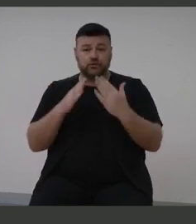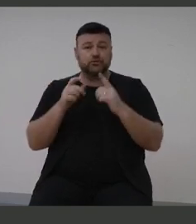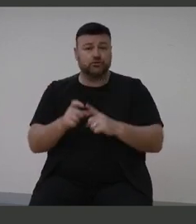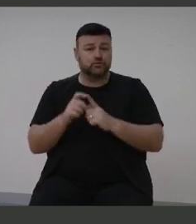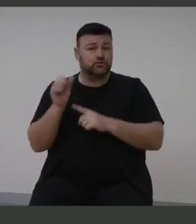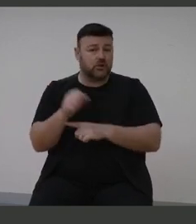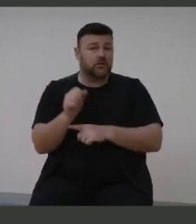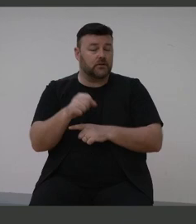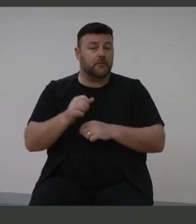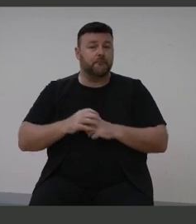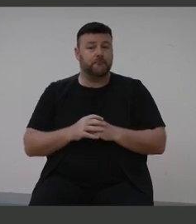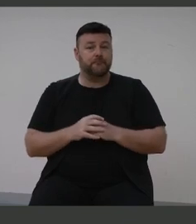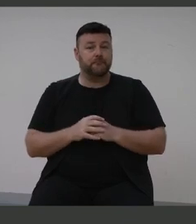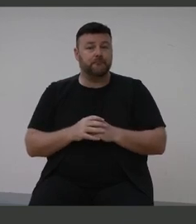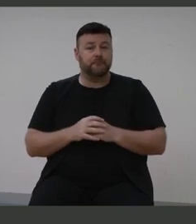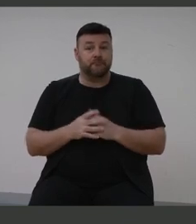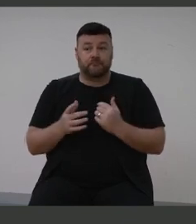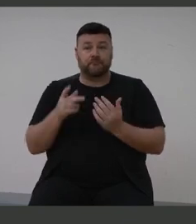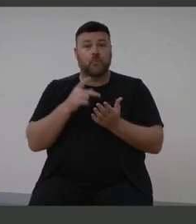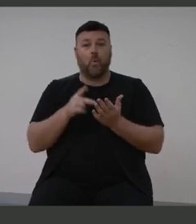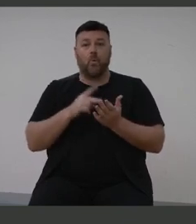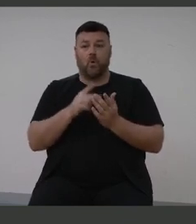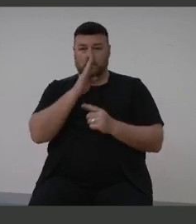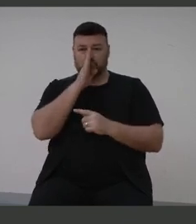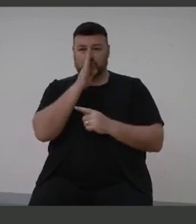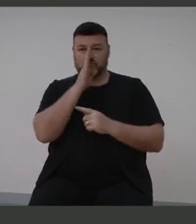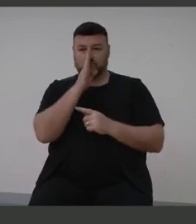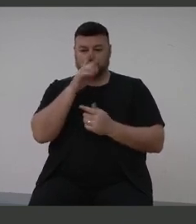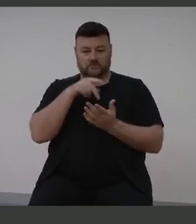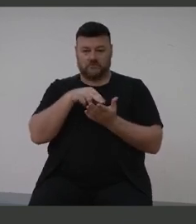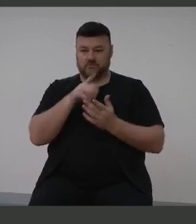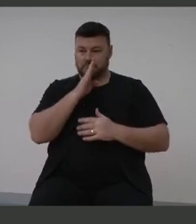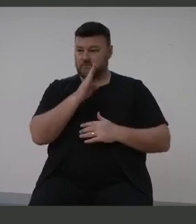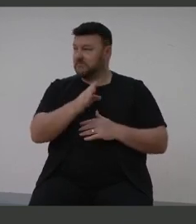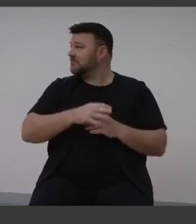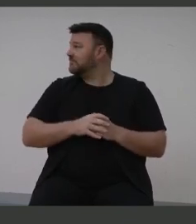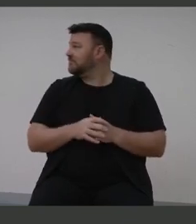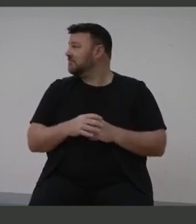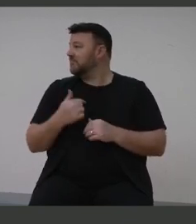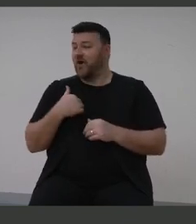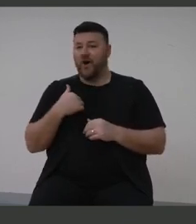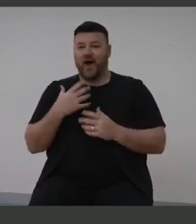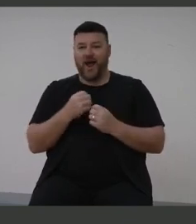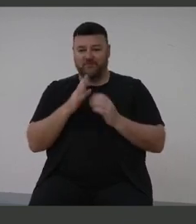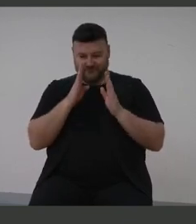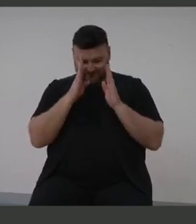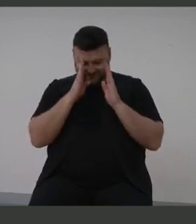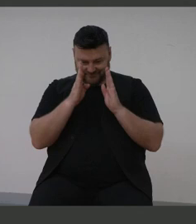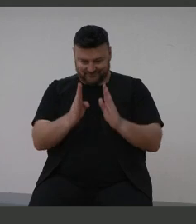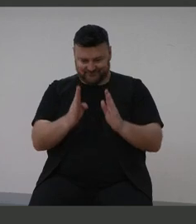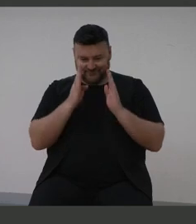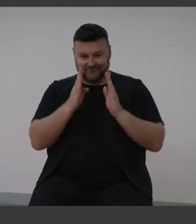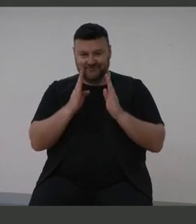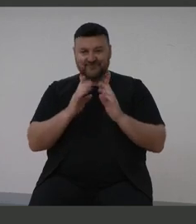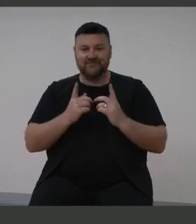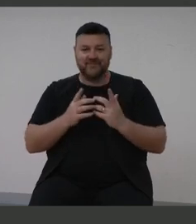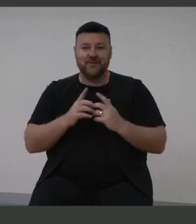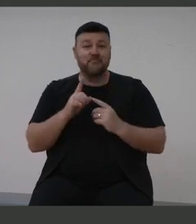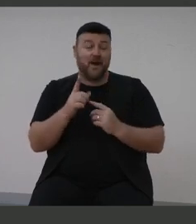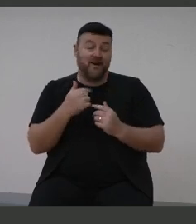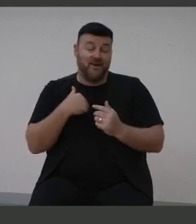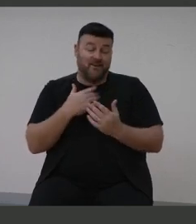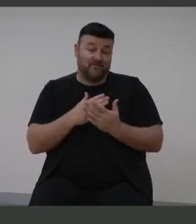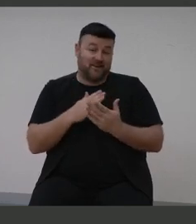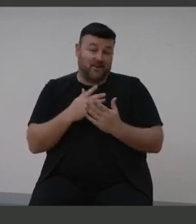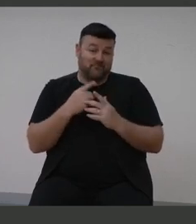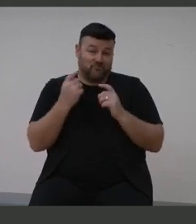situations. Even walking in a straight line, I have to pay attention. But I've come to realise